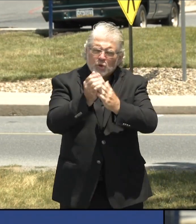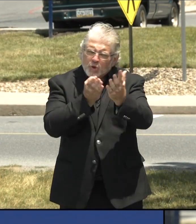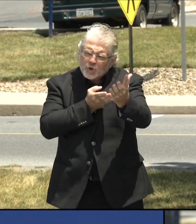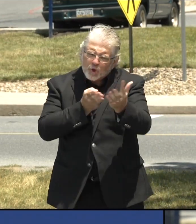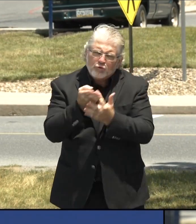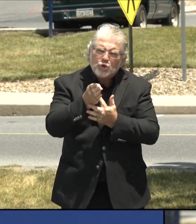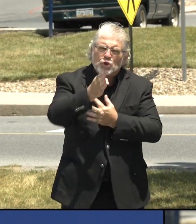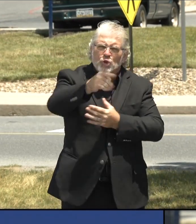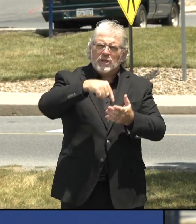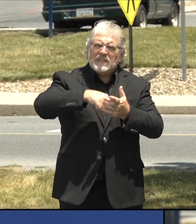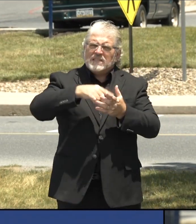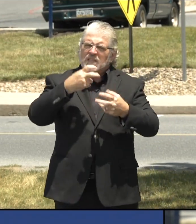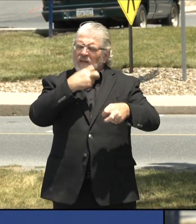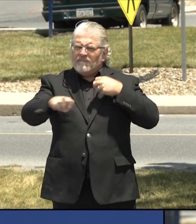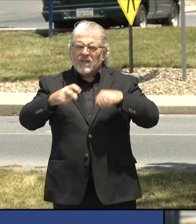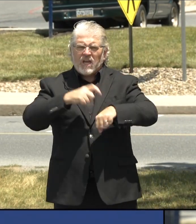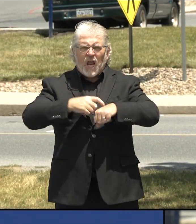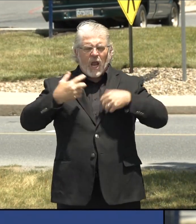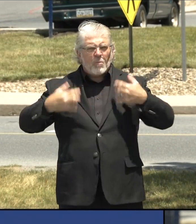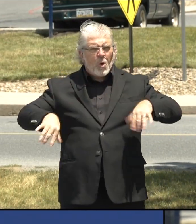waters. Dr. Levine.